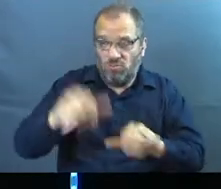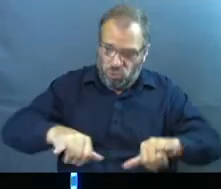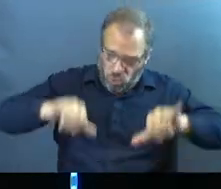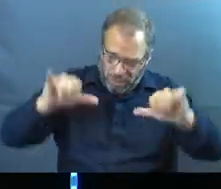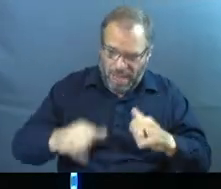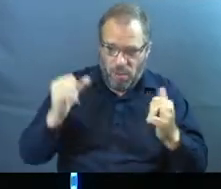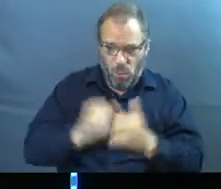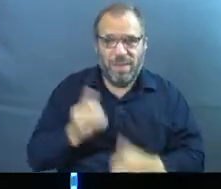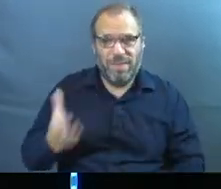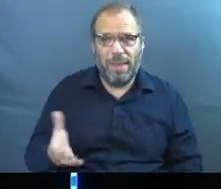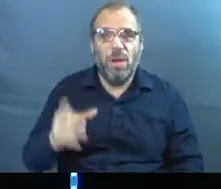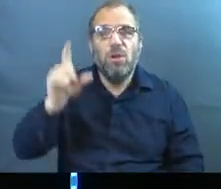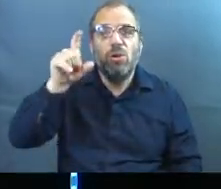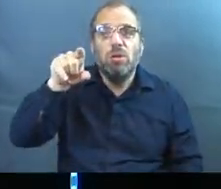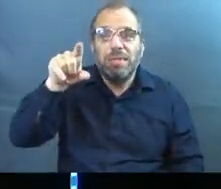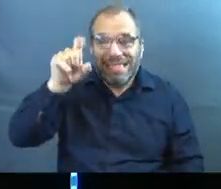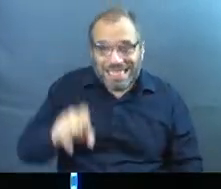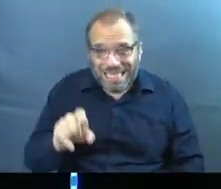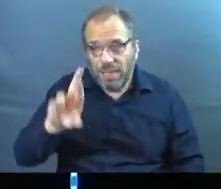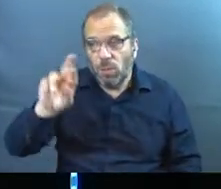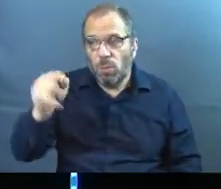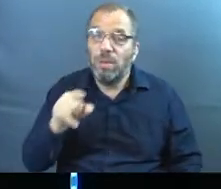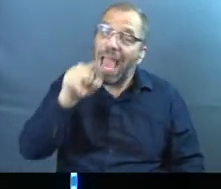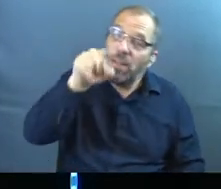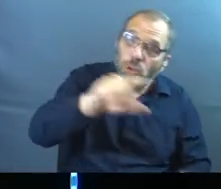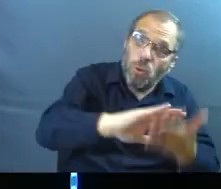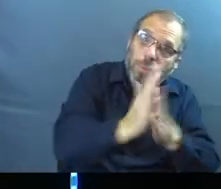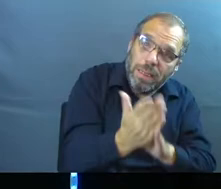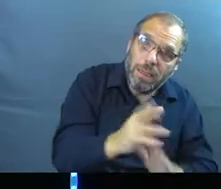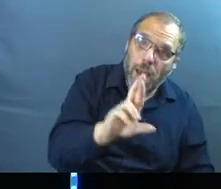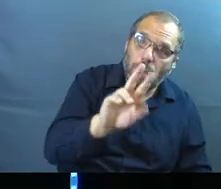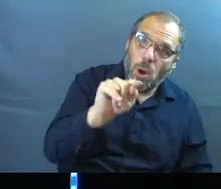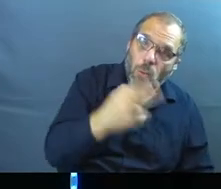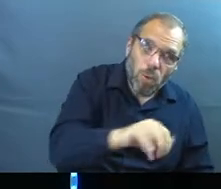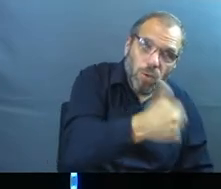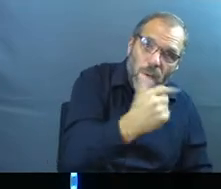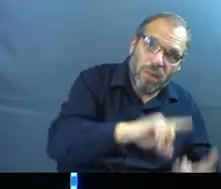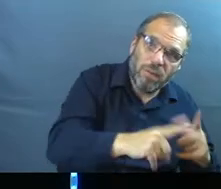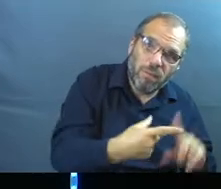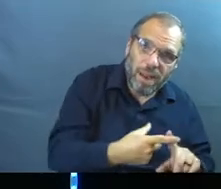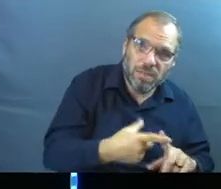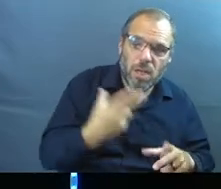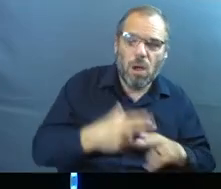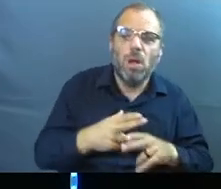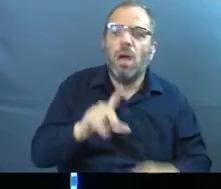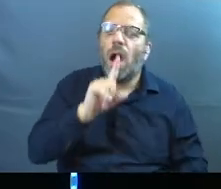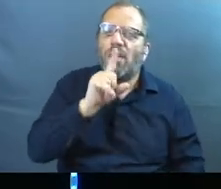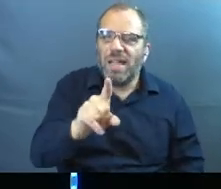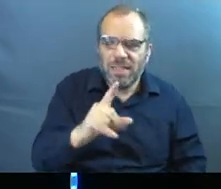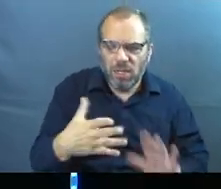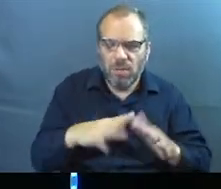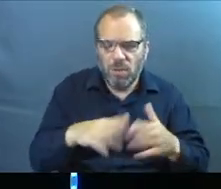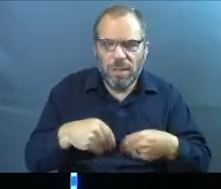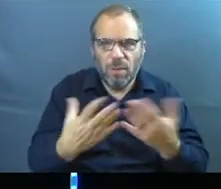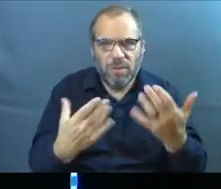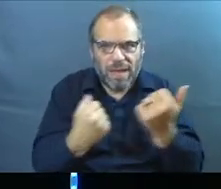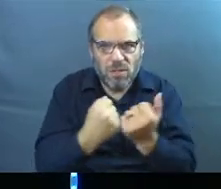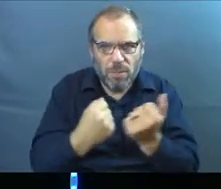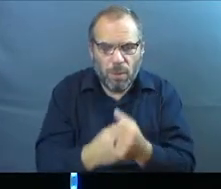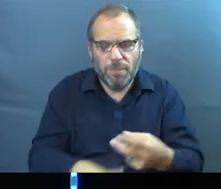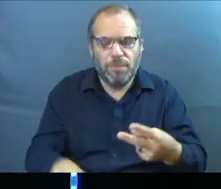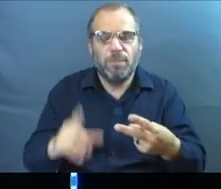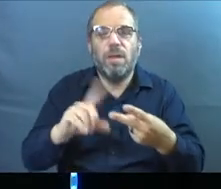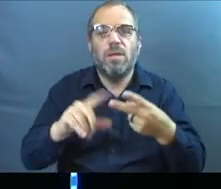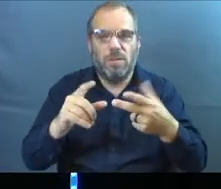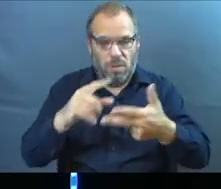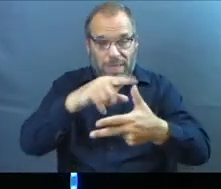stay right here. We need a Ruth, and we need to be a Ruth to others. Authentic community brings support. Okay, the